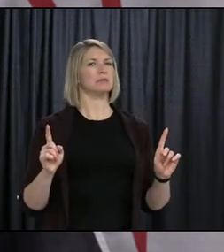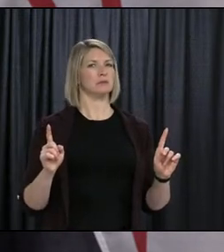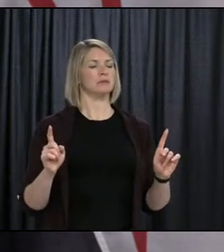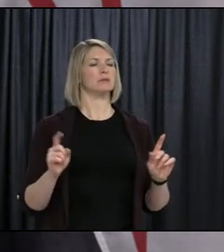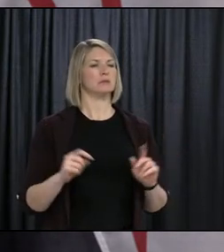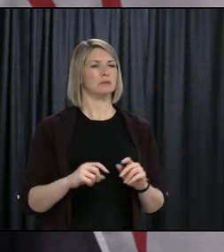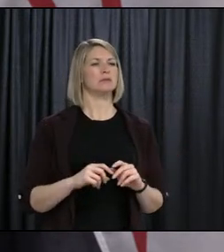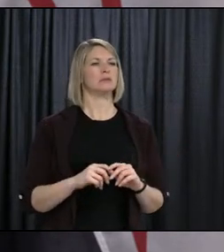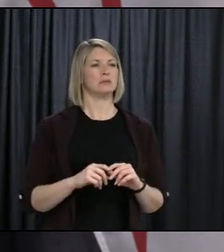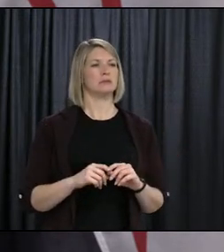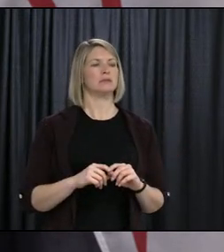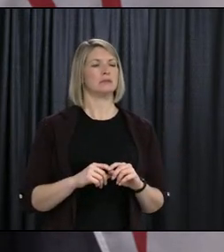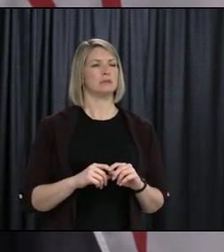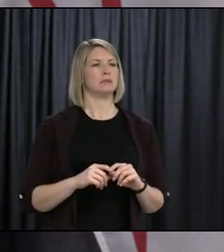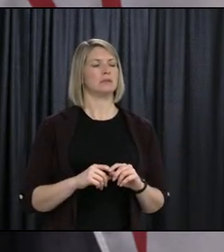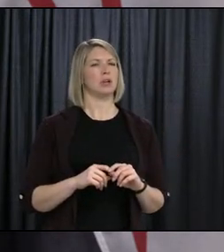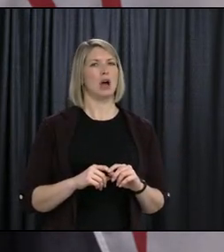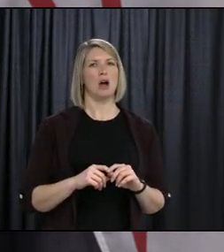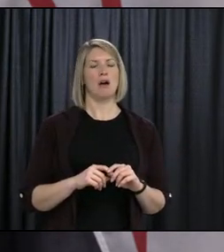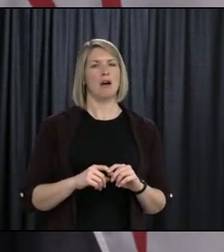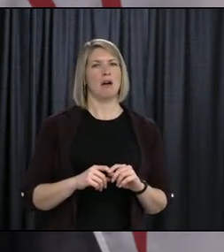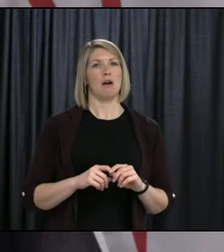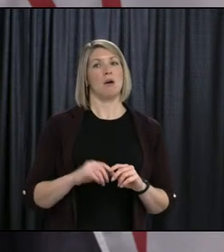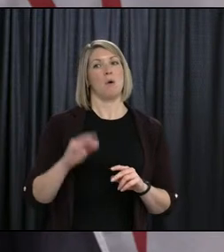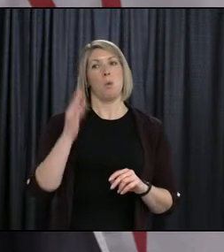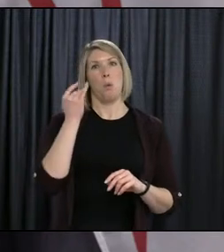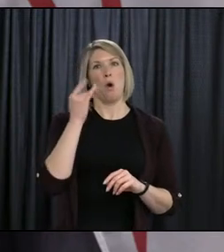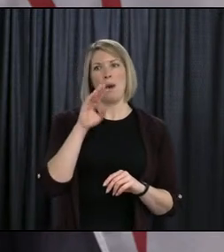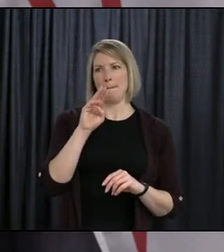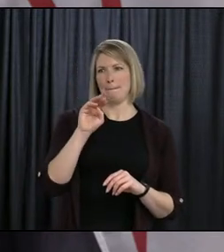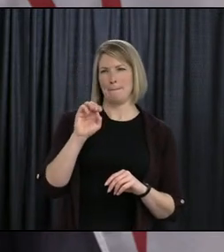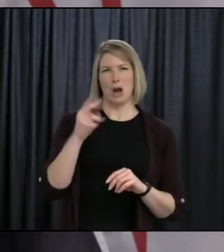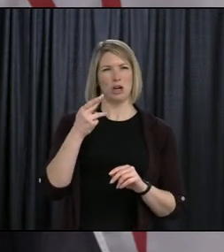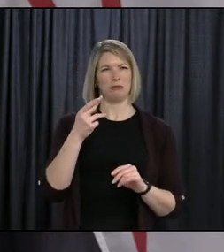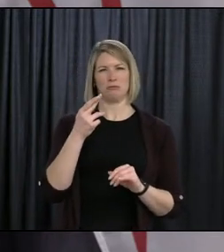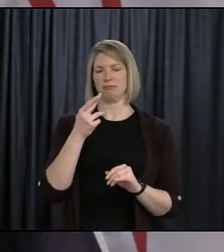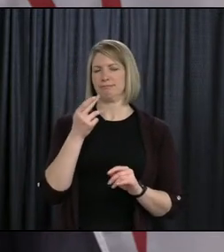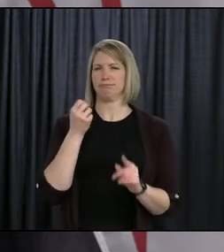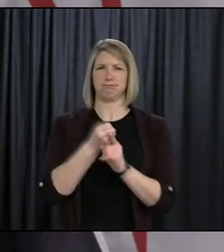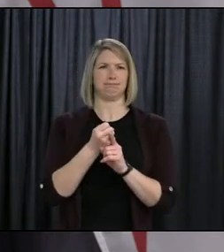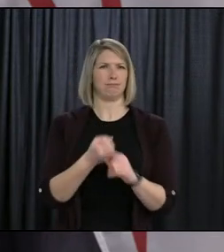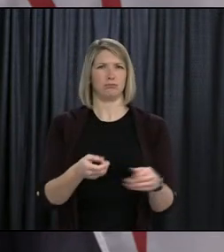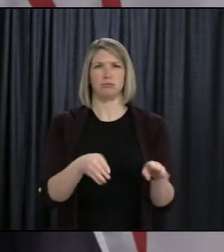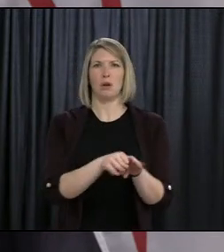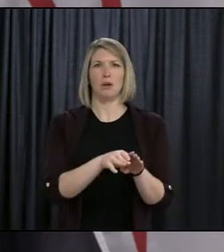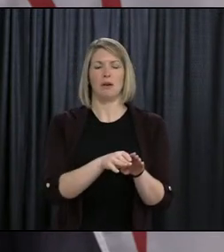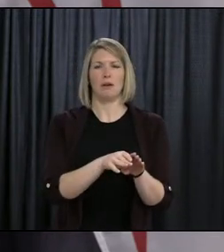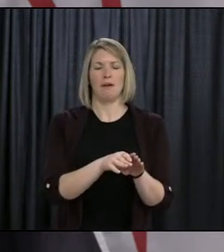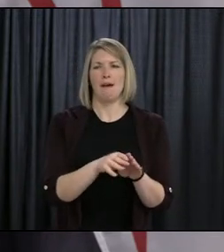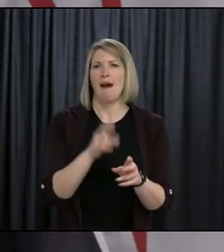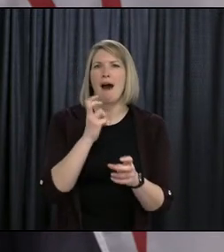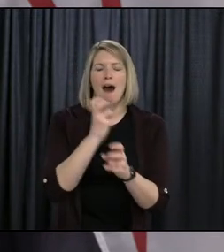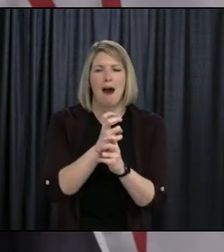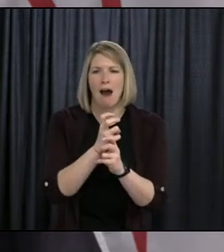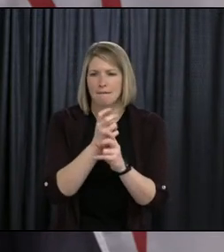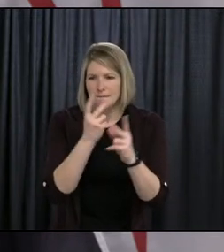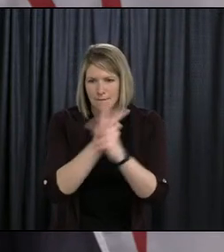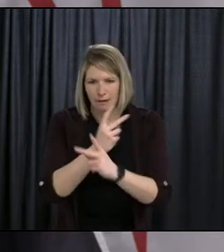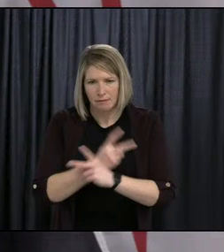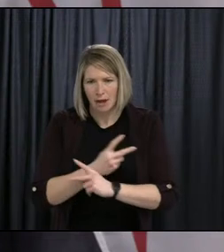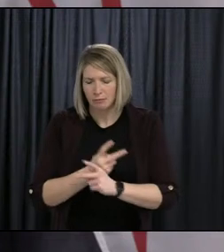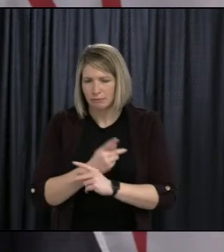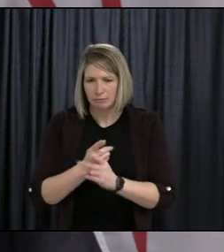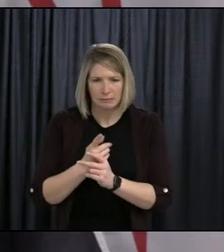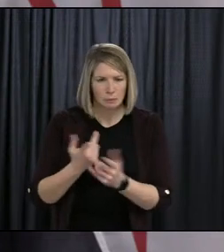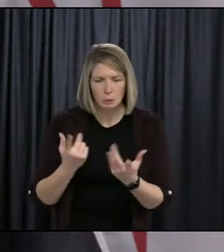difficult to navigate through in the early days. And there was a lot of pressure on families and graduating students.